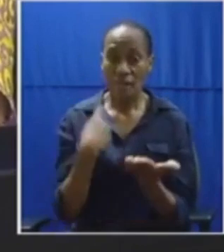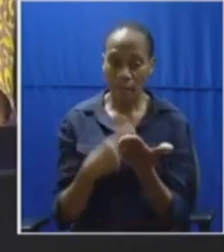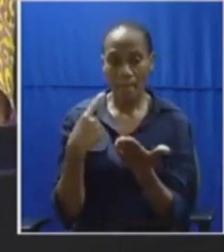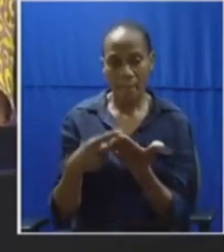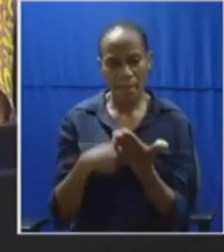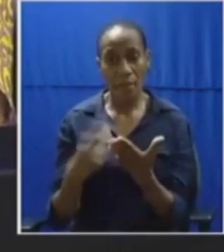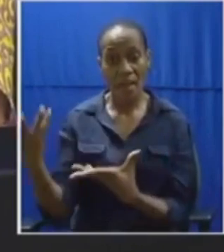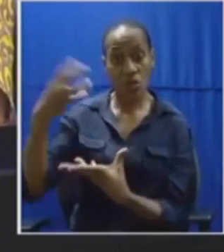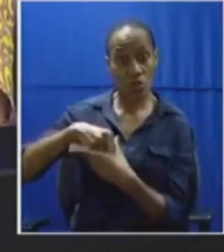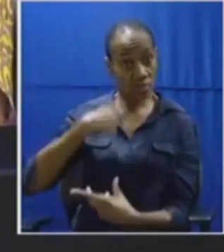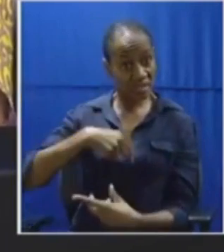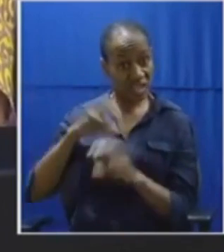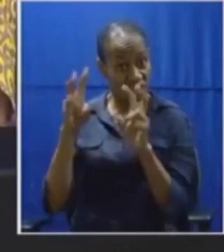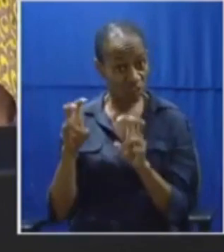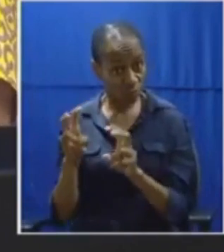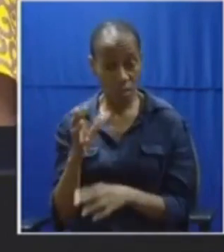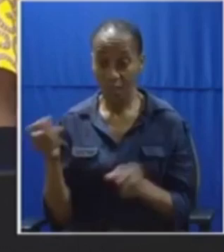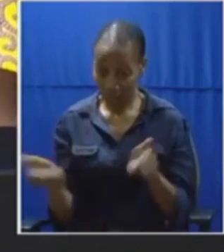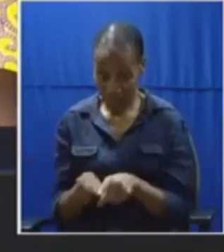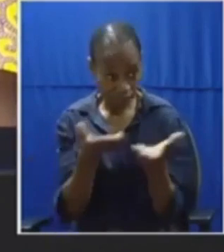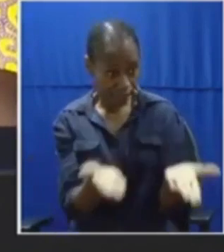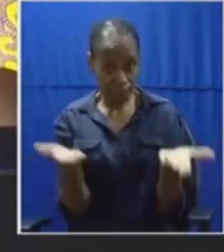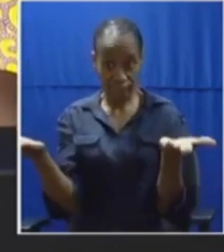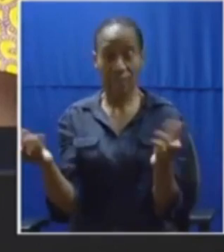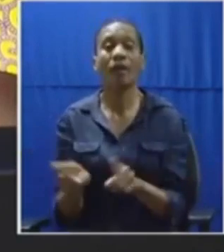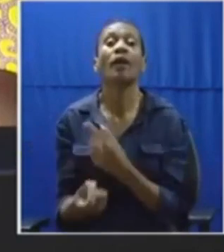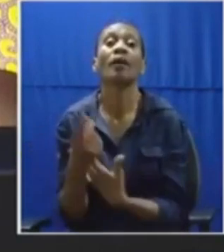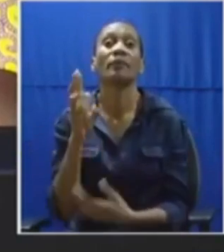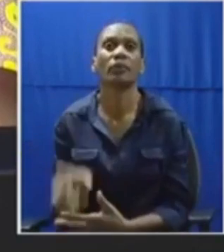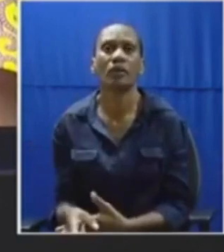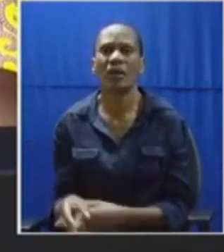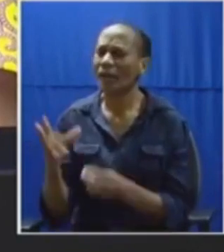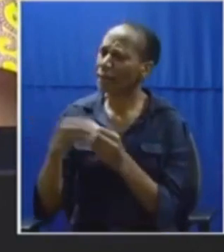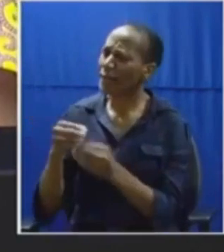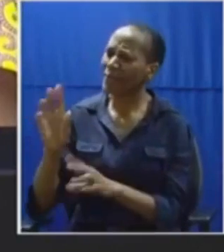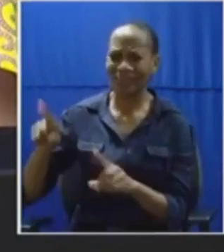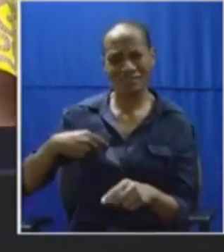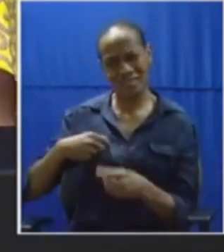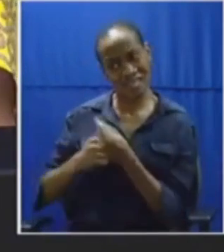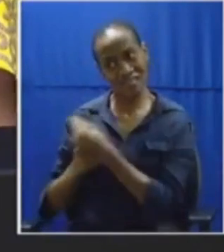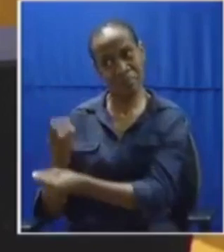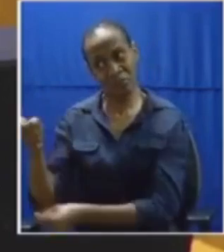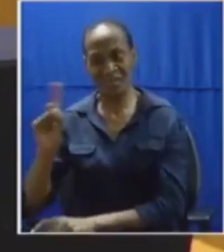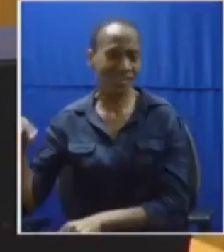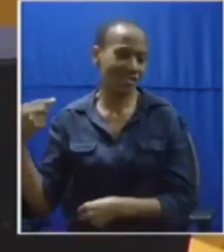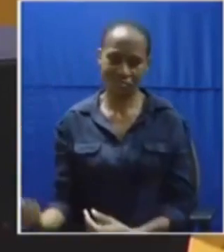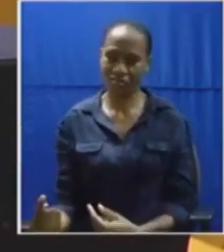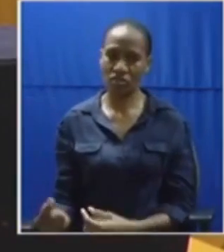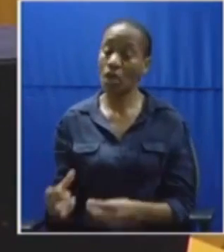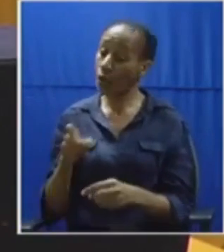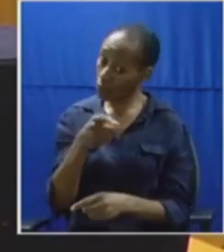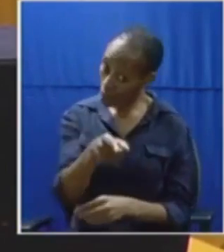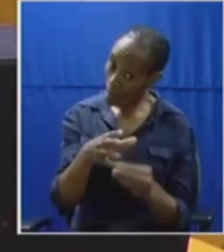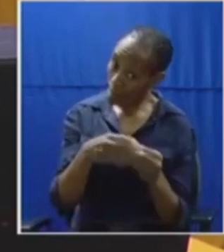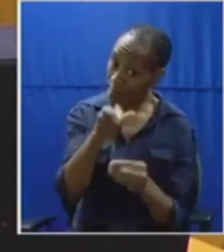personal this is what we we get to honorable i cannot rule in your favor because honorable malema did not